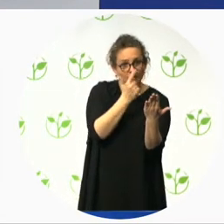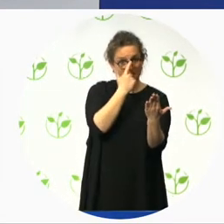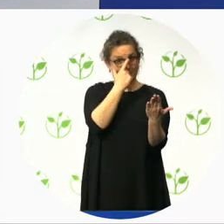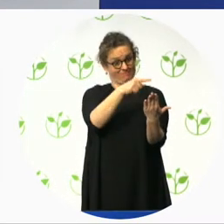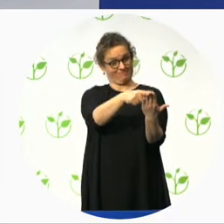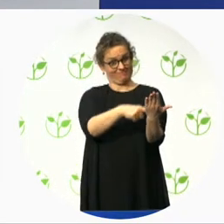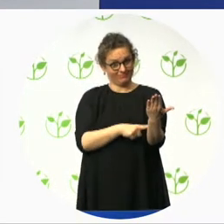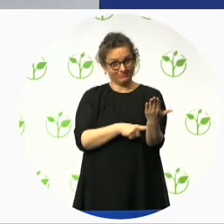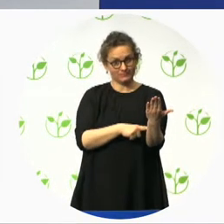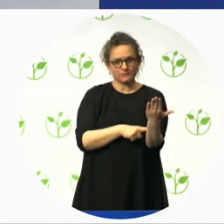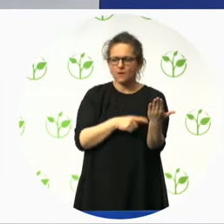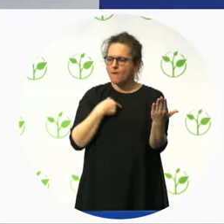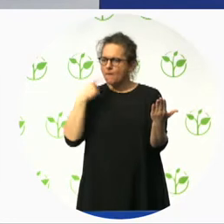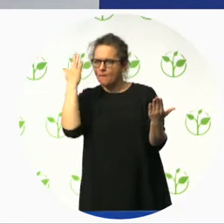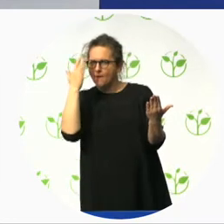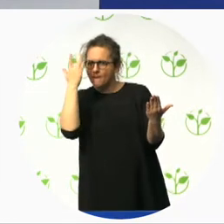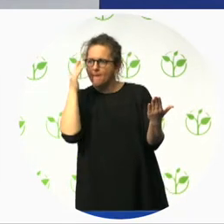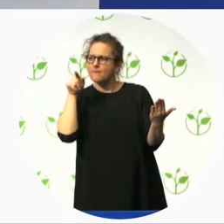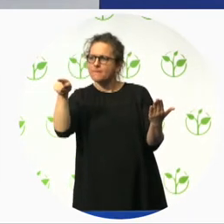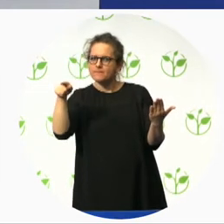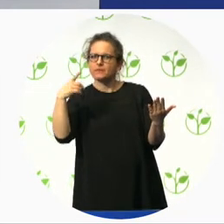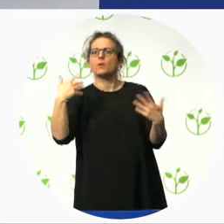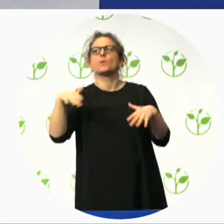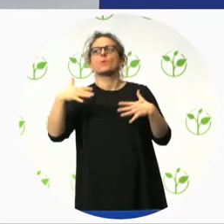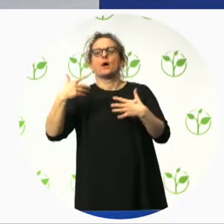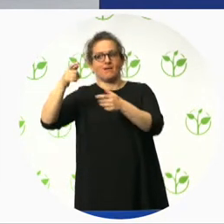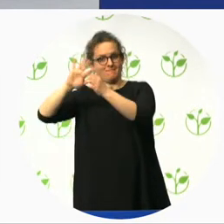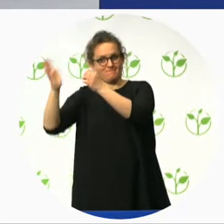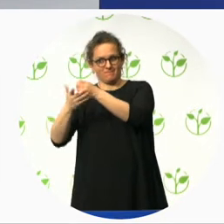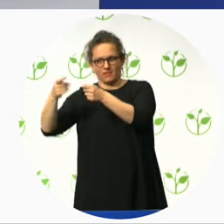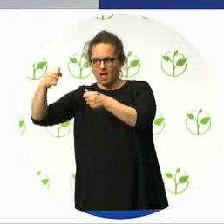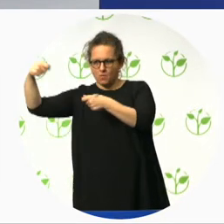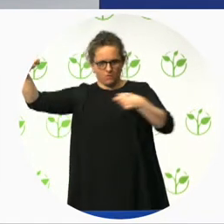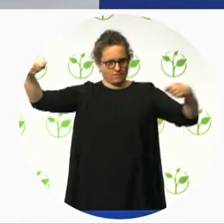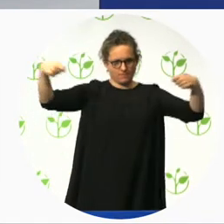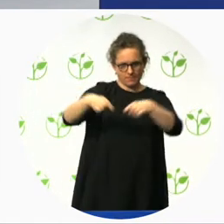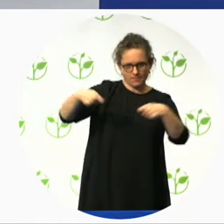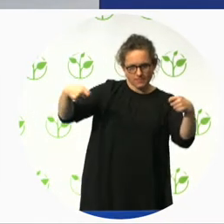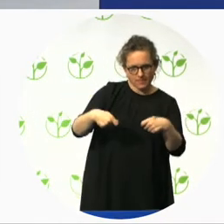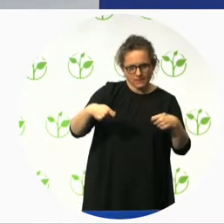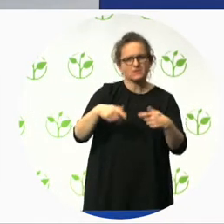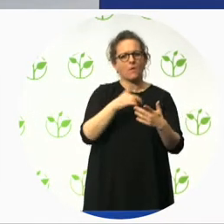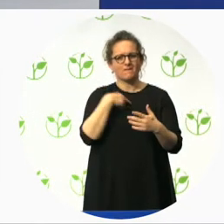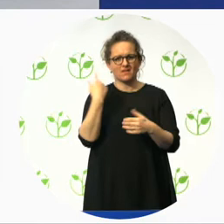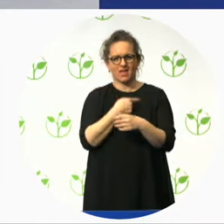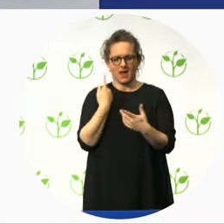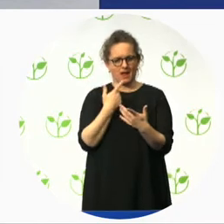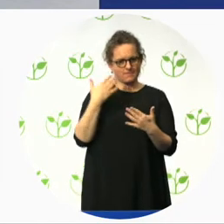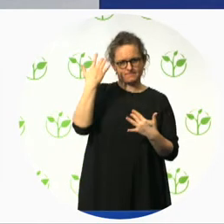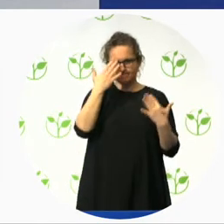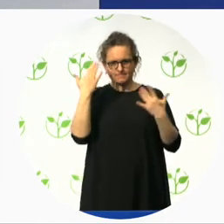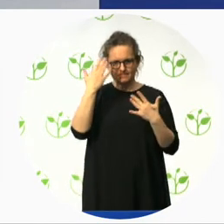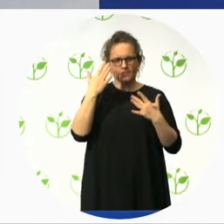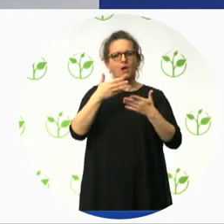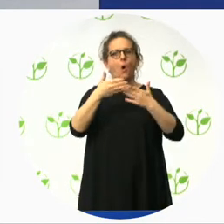the illustrated technical guide to the accessibility standard for the design of public spaces. This manual is the